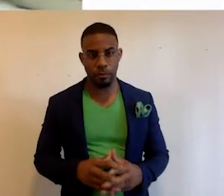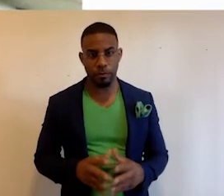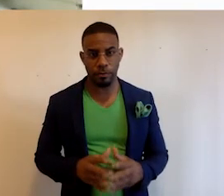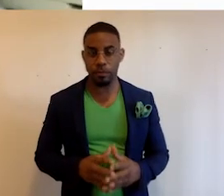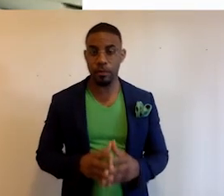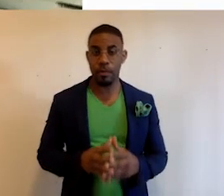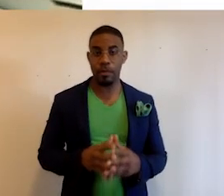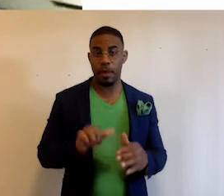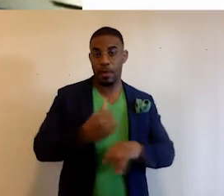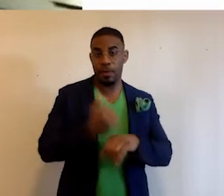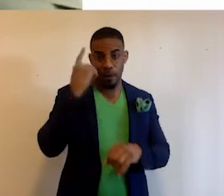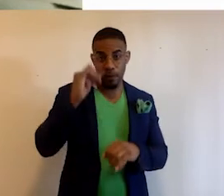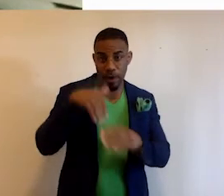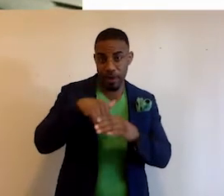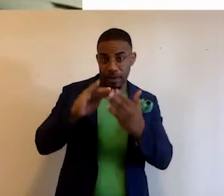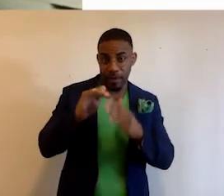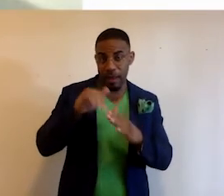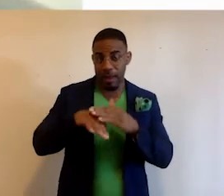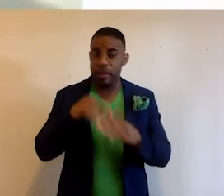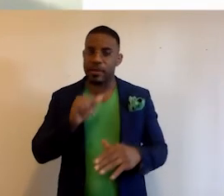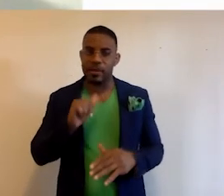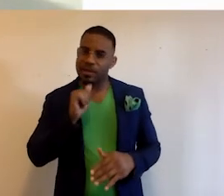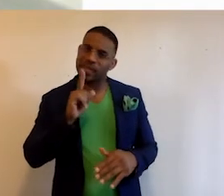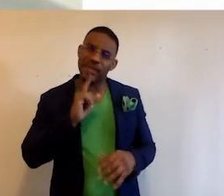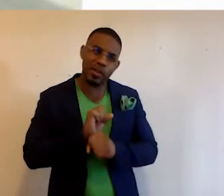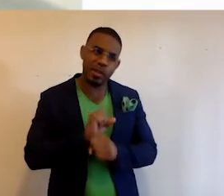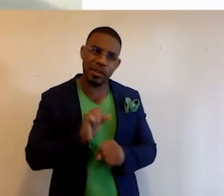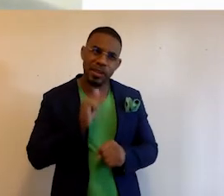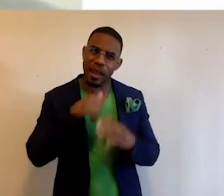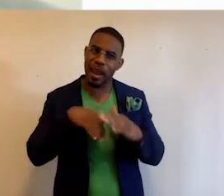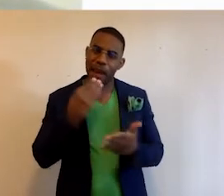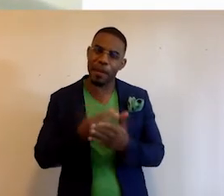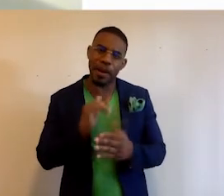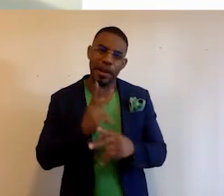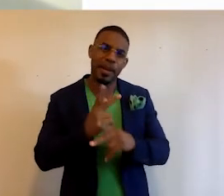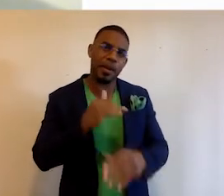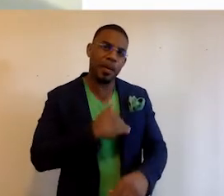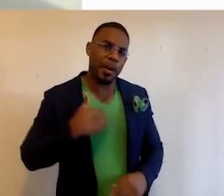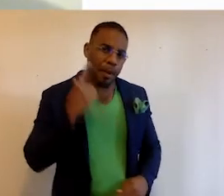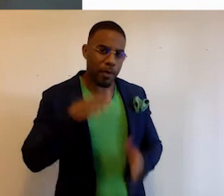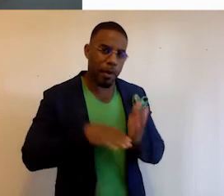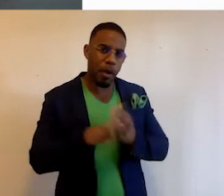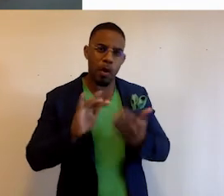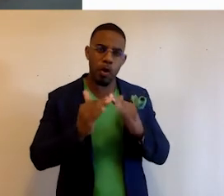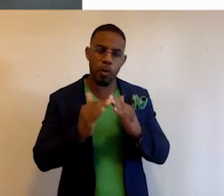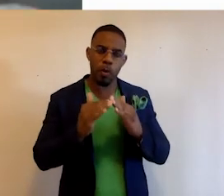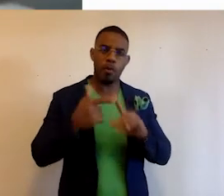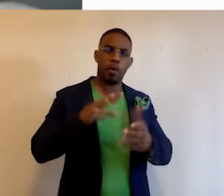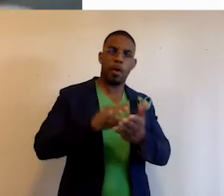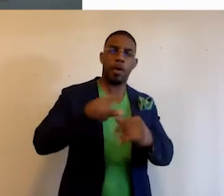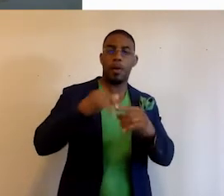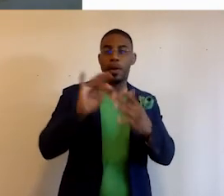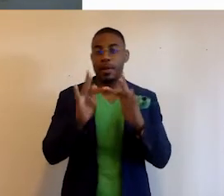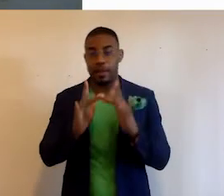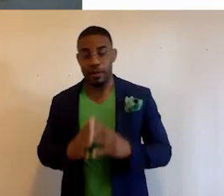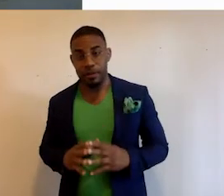The founders of Inner City Access say it's uncertainty, not a lack of money that keeps members of the minority community from learning about